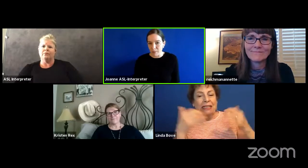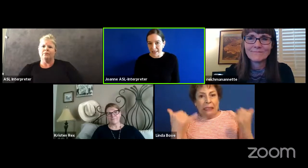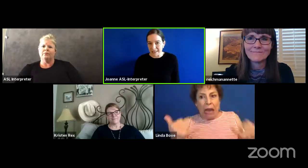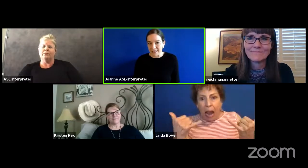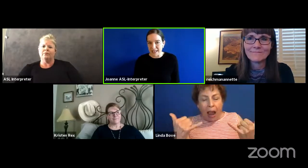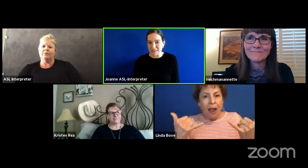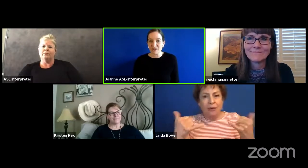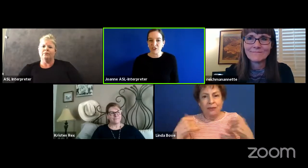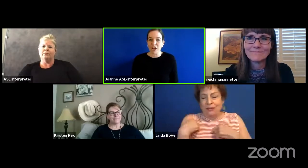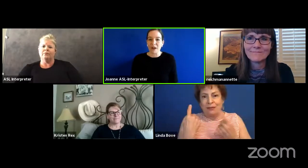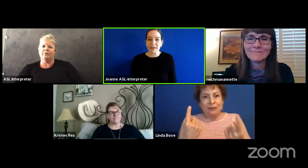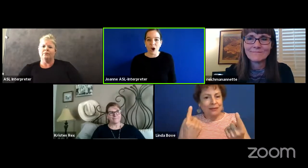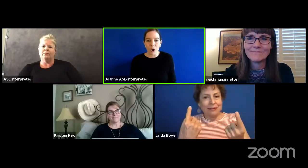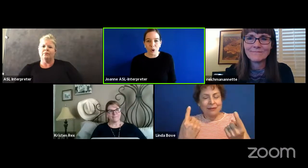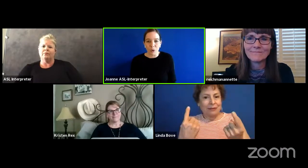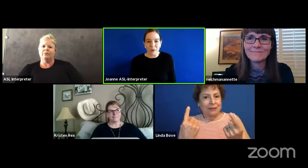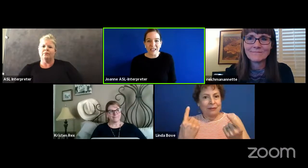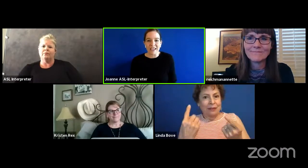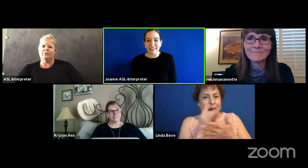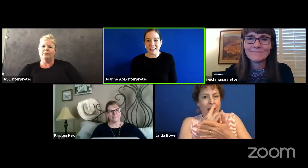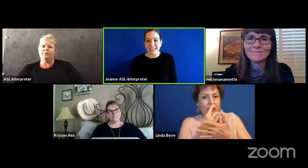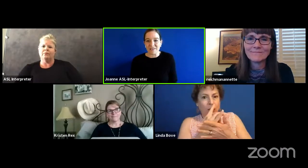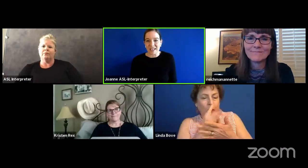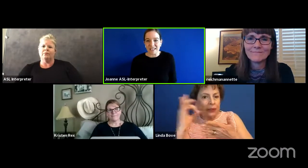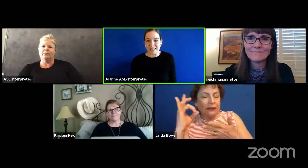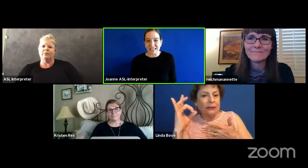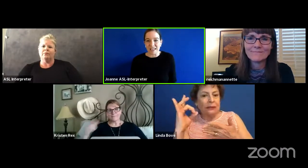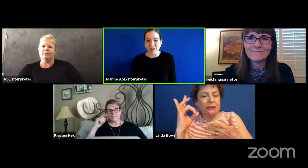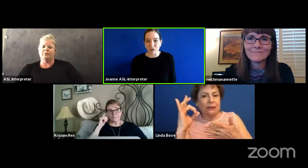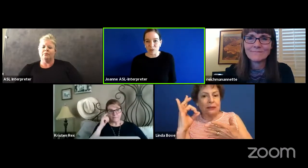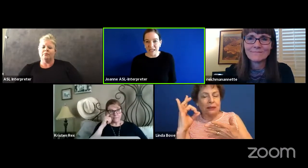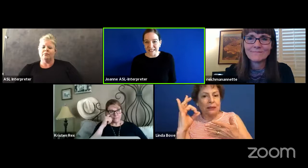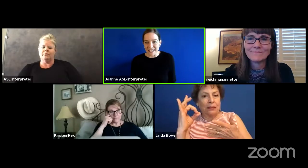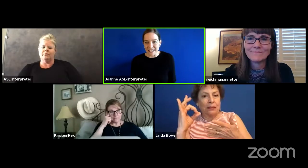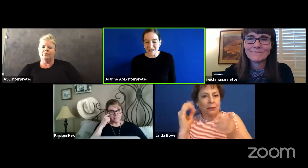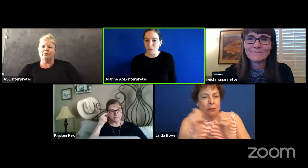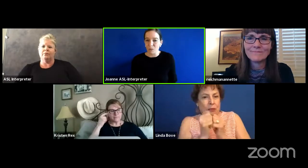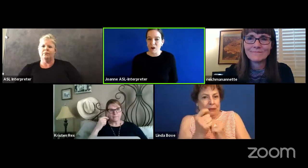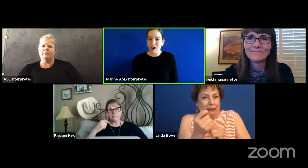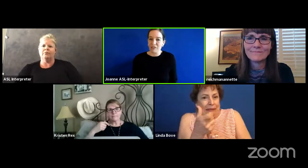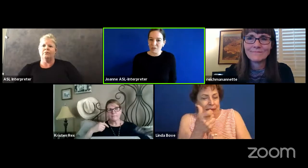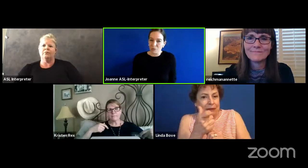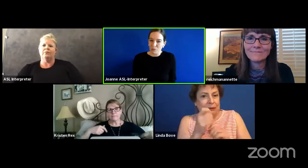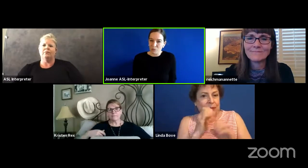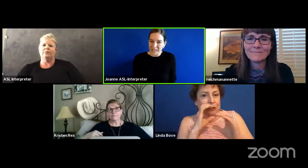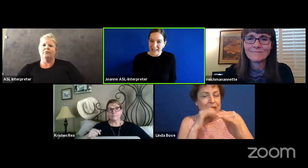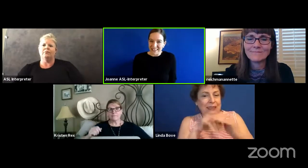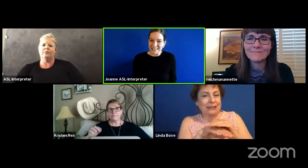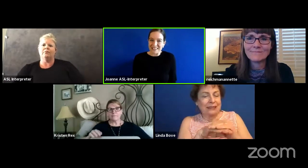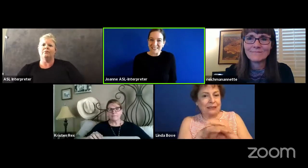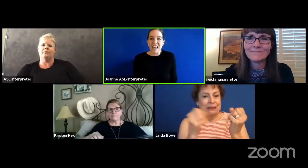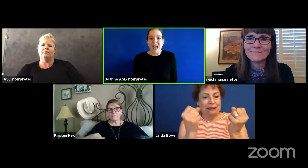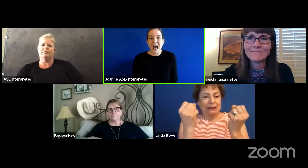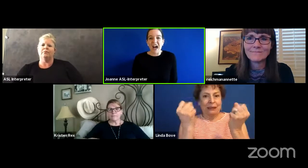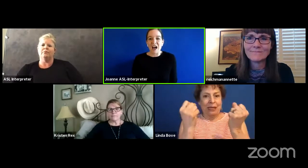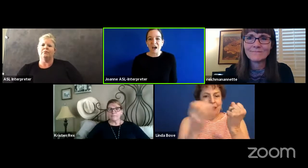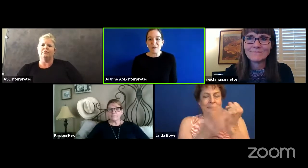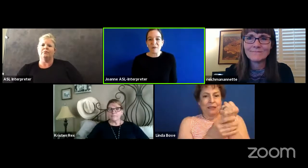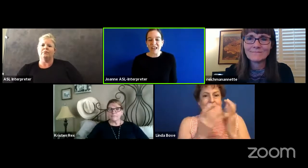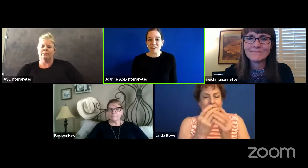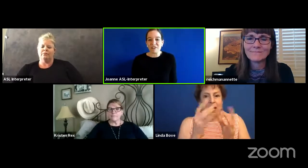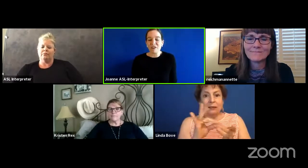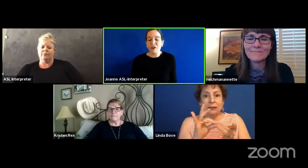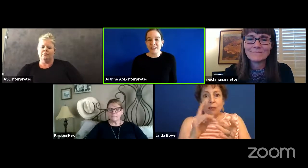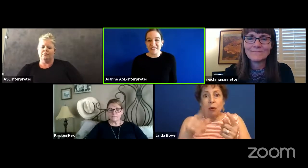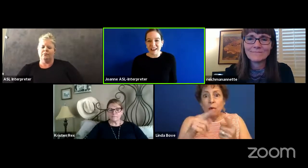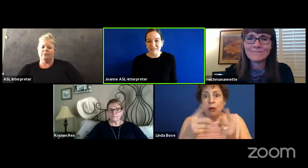environment. And then they're coming home in the evenings and on the week, on weekends. Um,